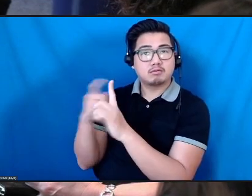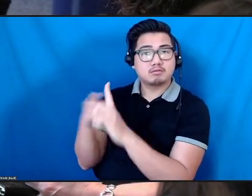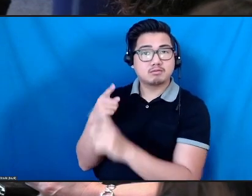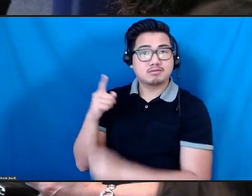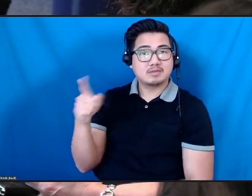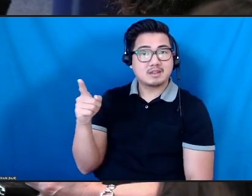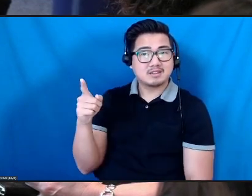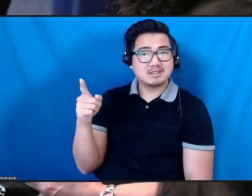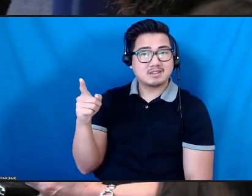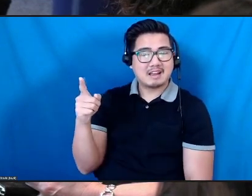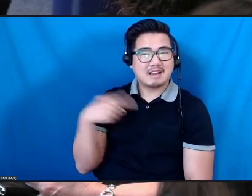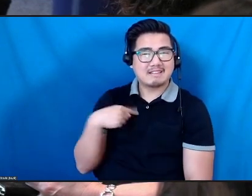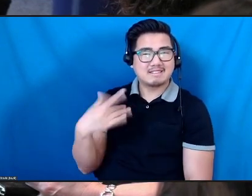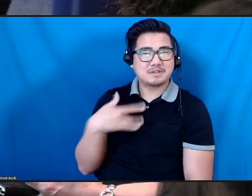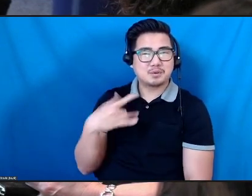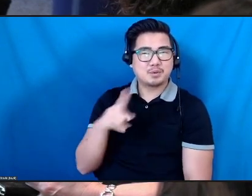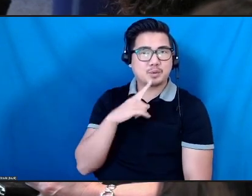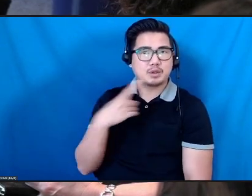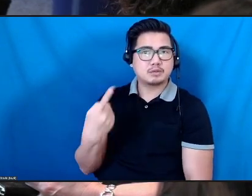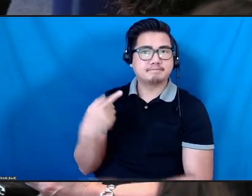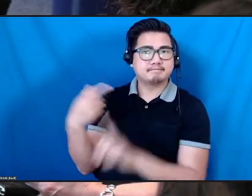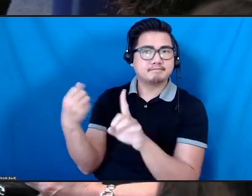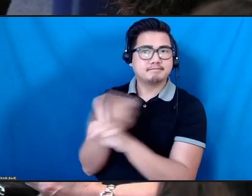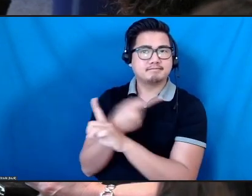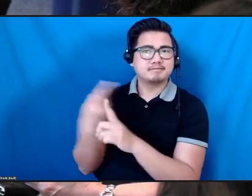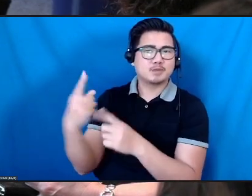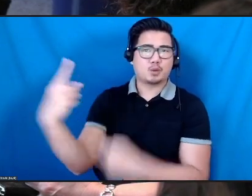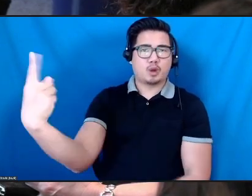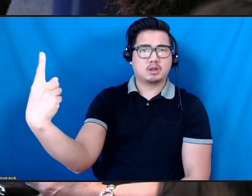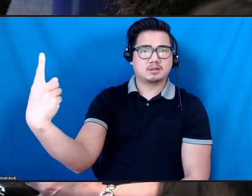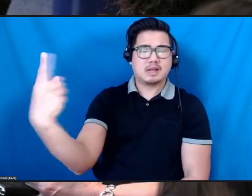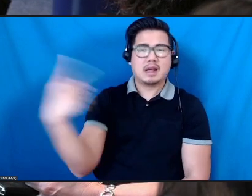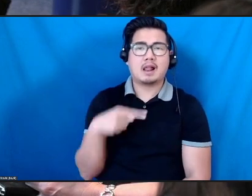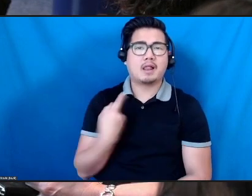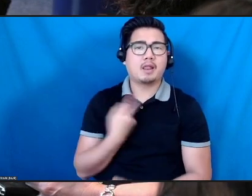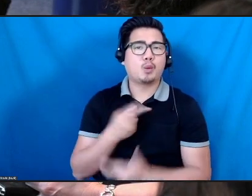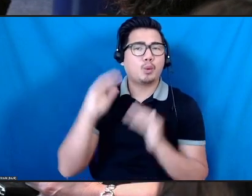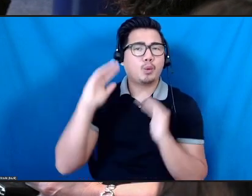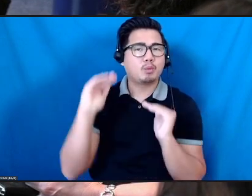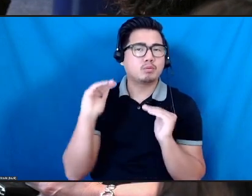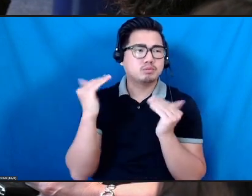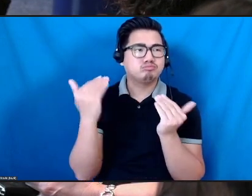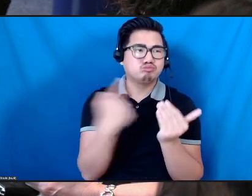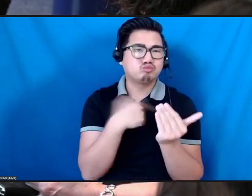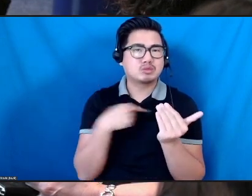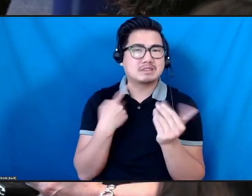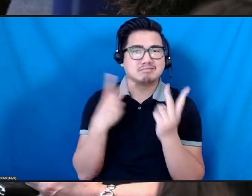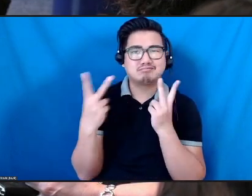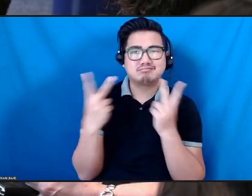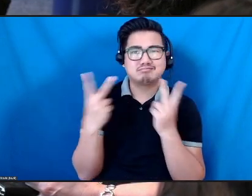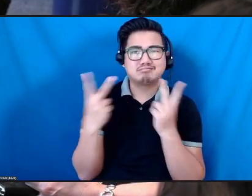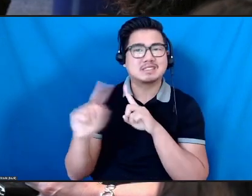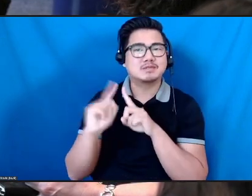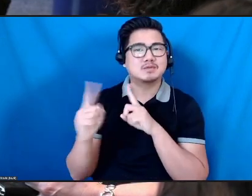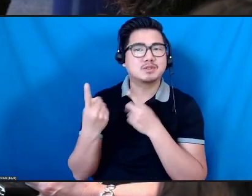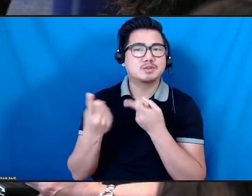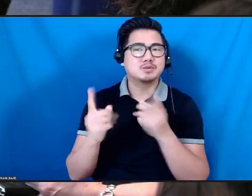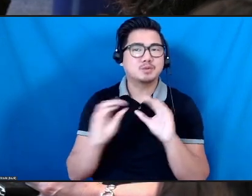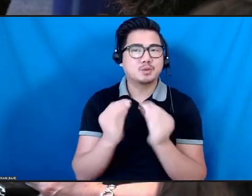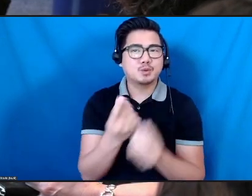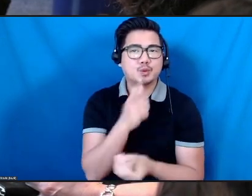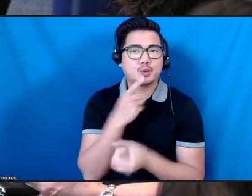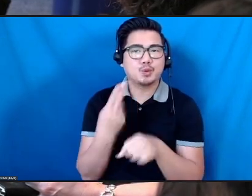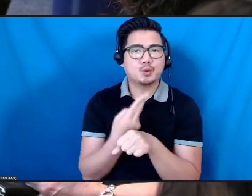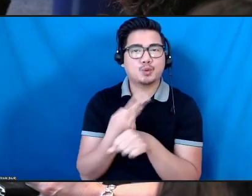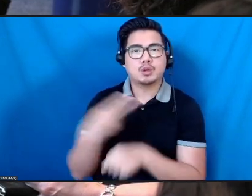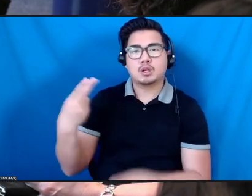an outlier. Hopefully there's more that, like, looks to the hybrid models of impact investment into